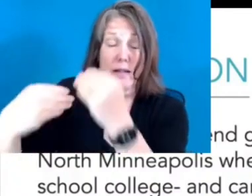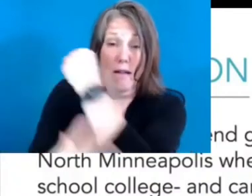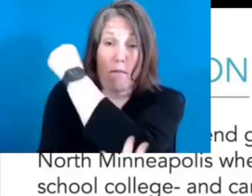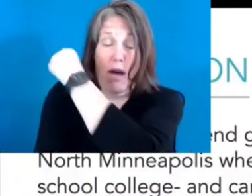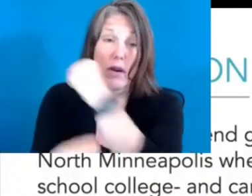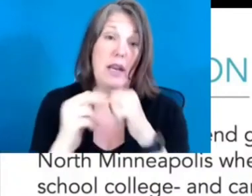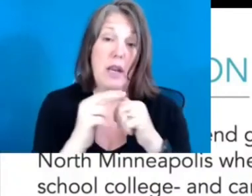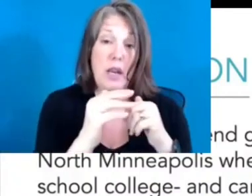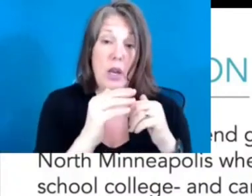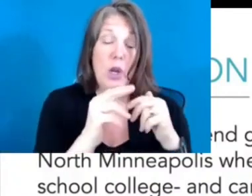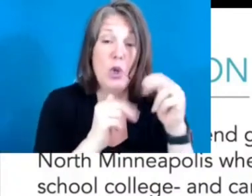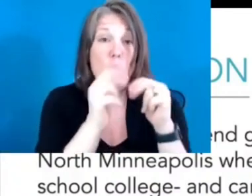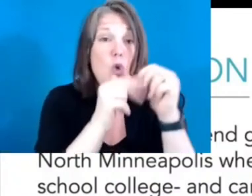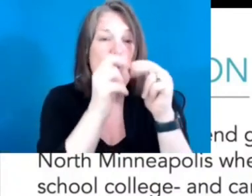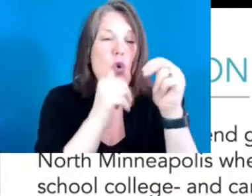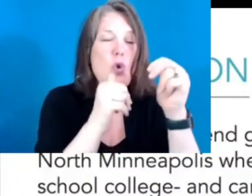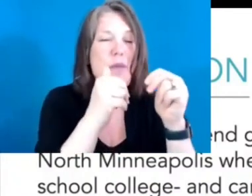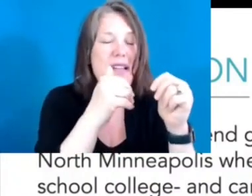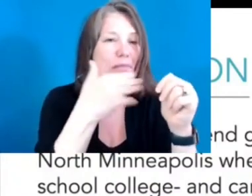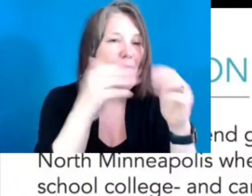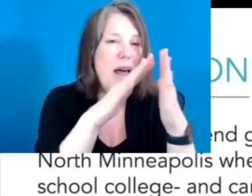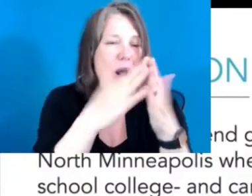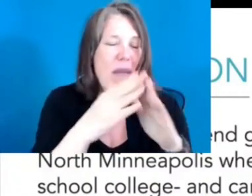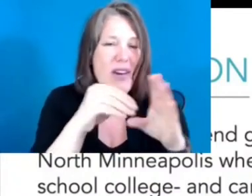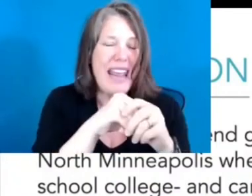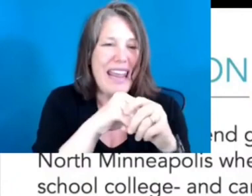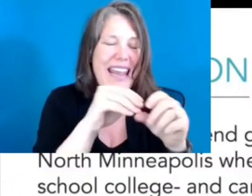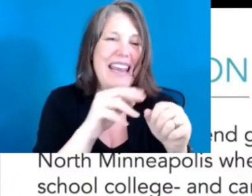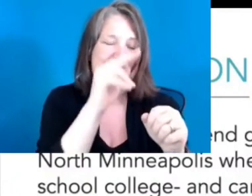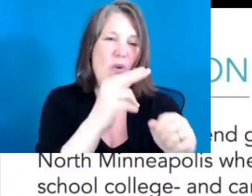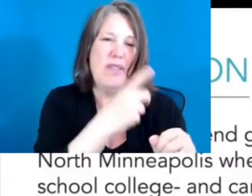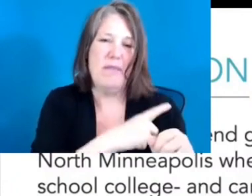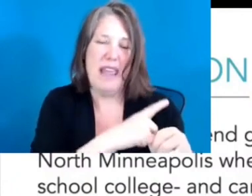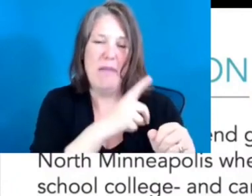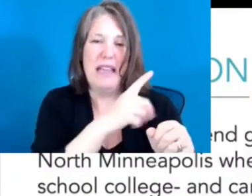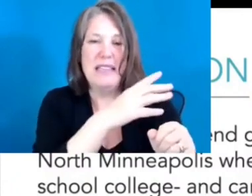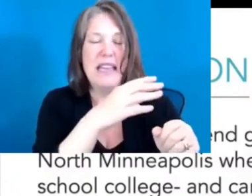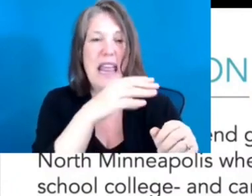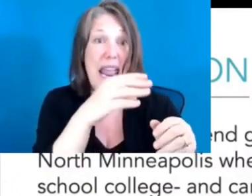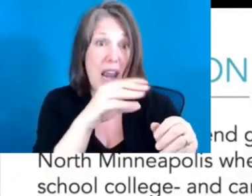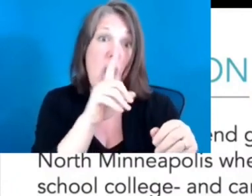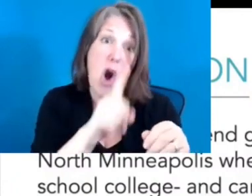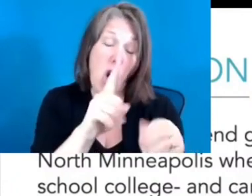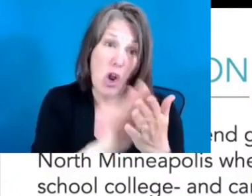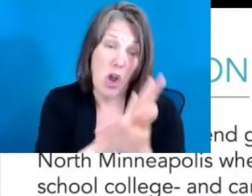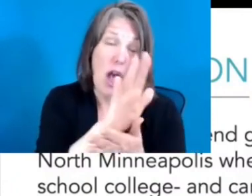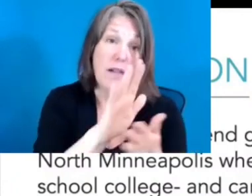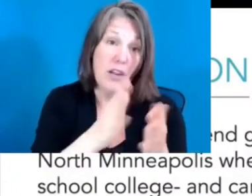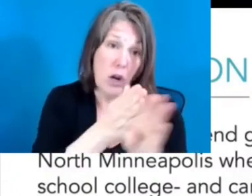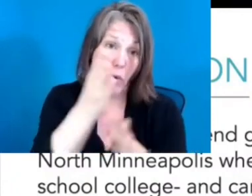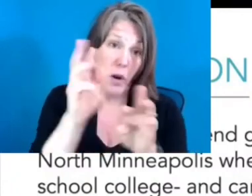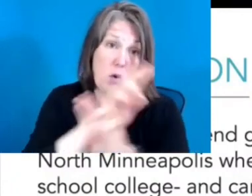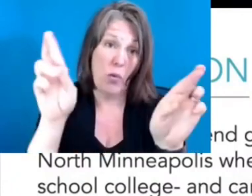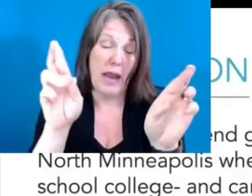Minneapolis. We're all low income children graduate of color, graduate from high school, college and career ready. And we accomplish